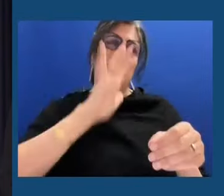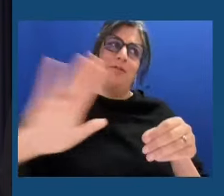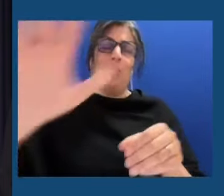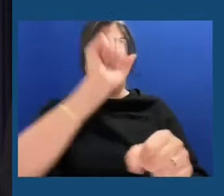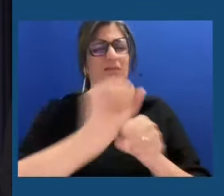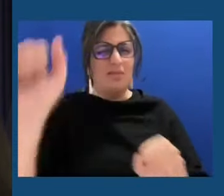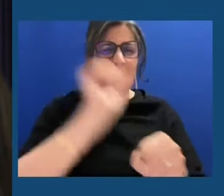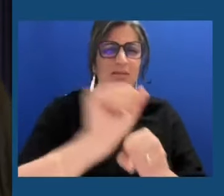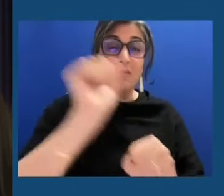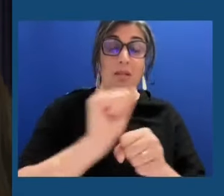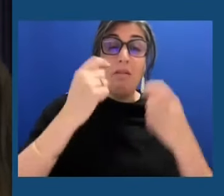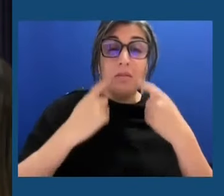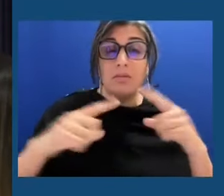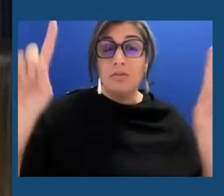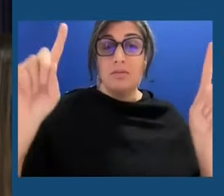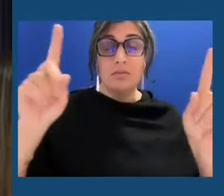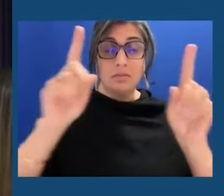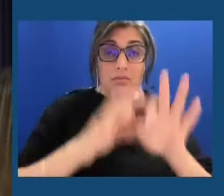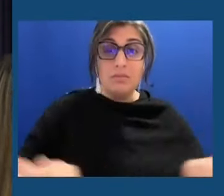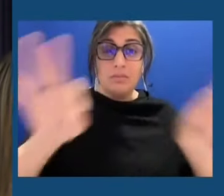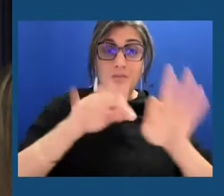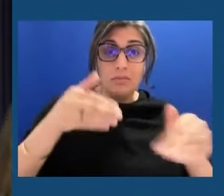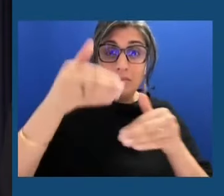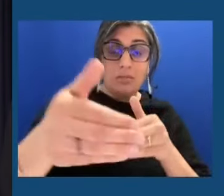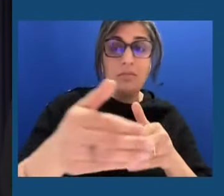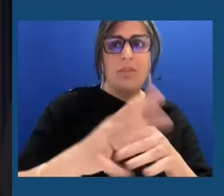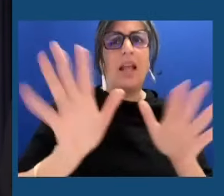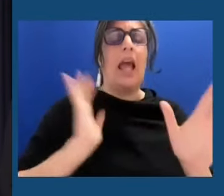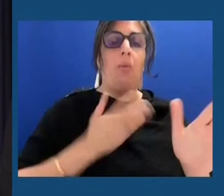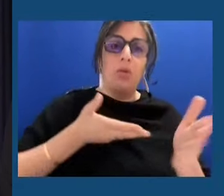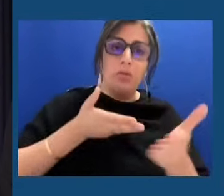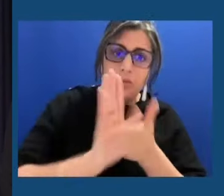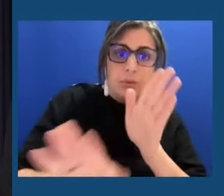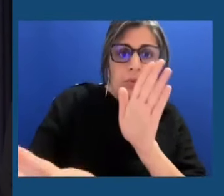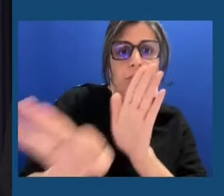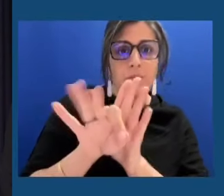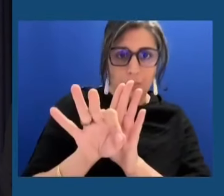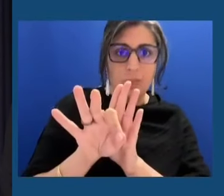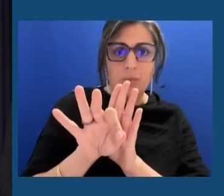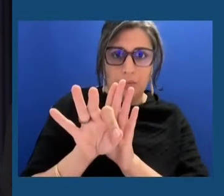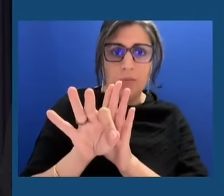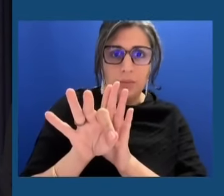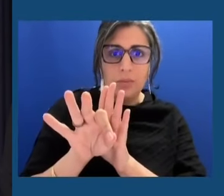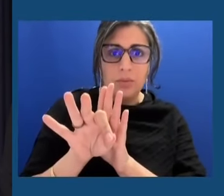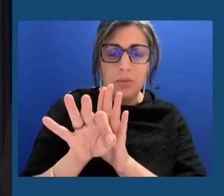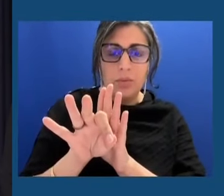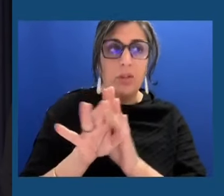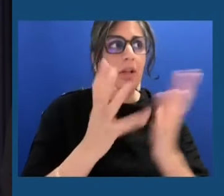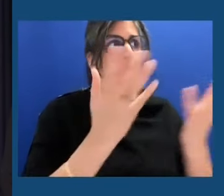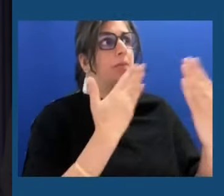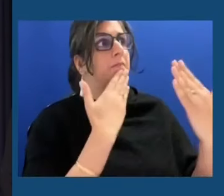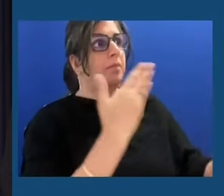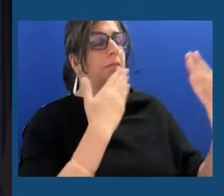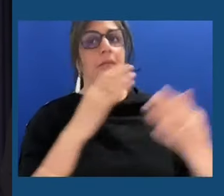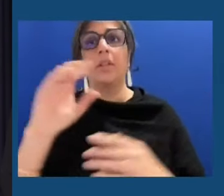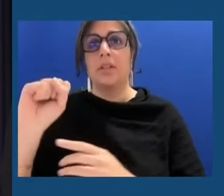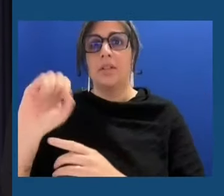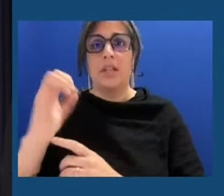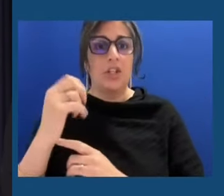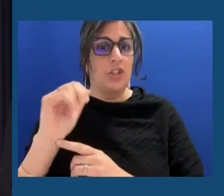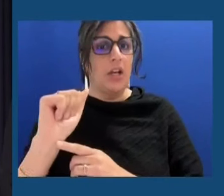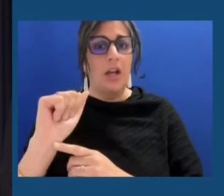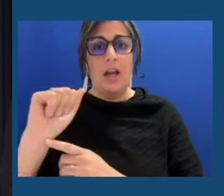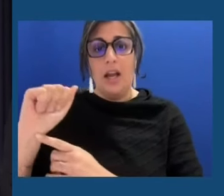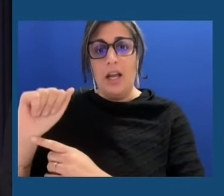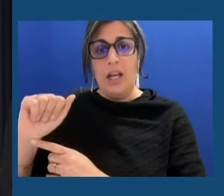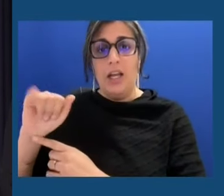step in our efforts to protect our right to choose in New York, and I want to thank Sasha Ajua for all of her efforts,